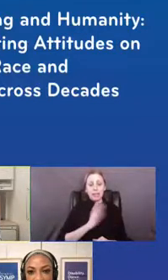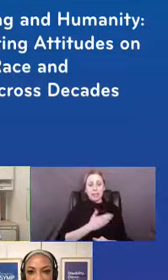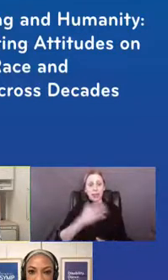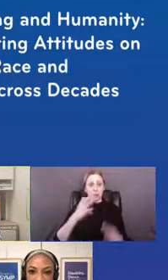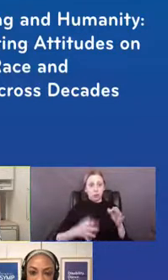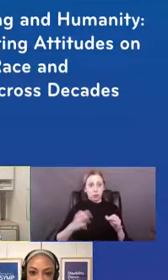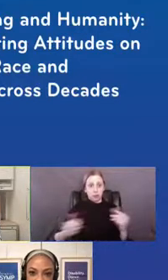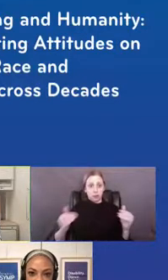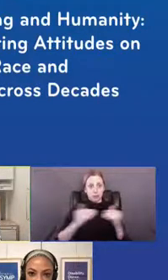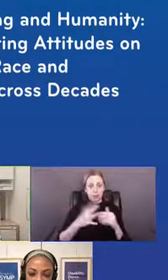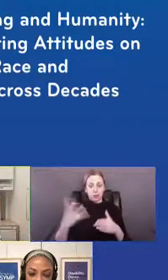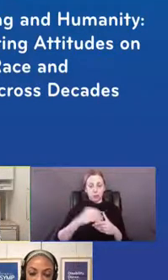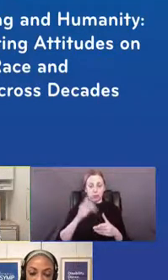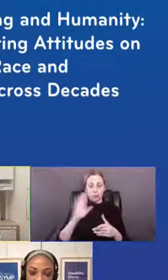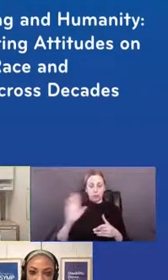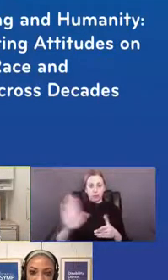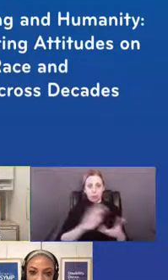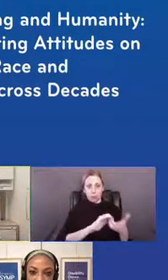equity, and inclusion partners.